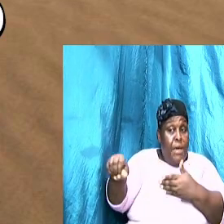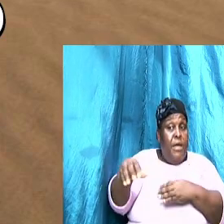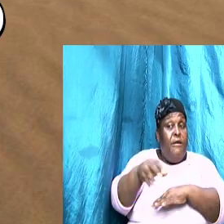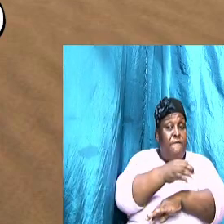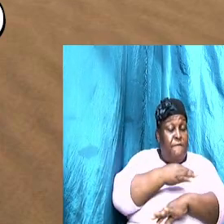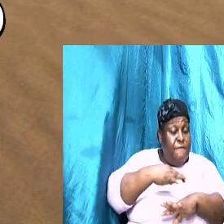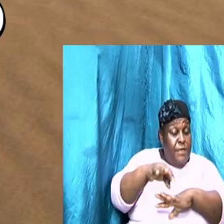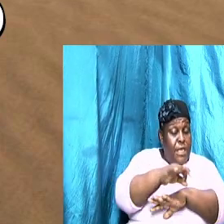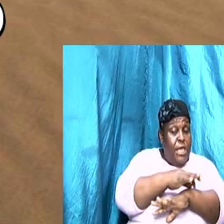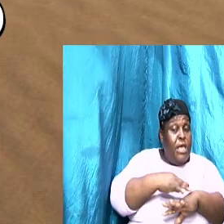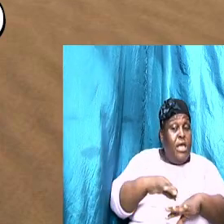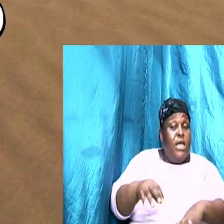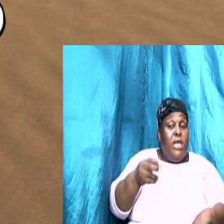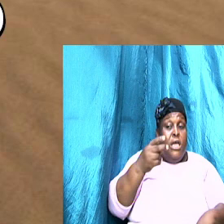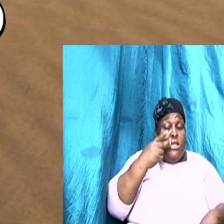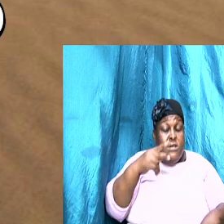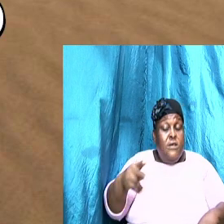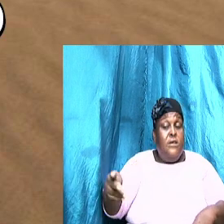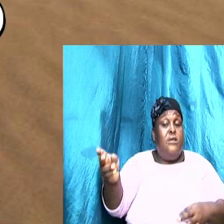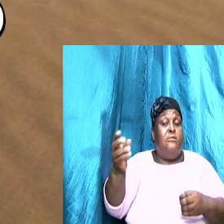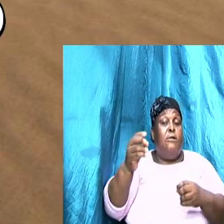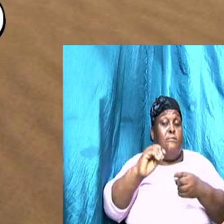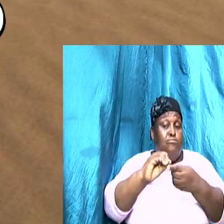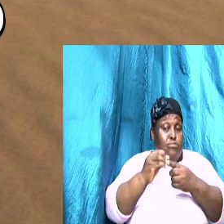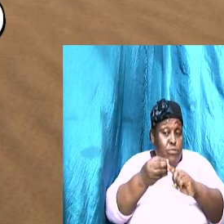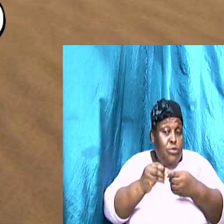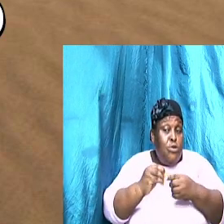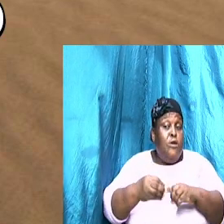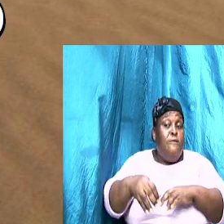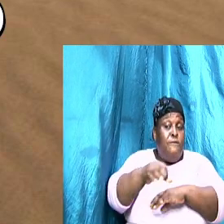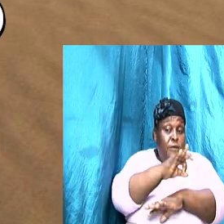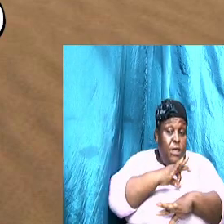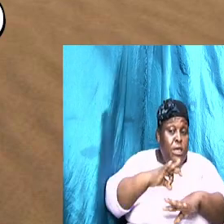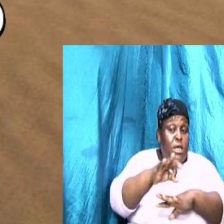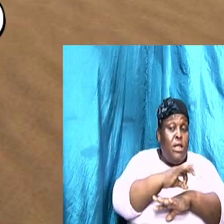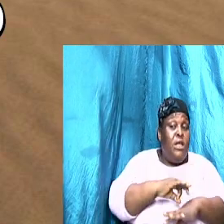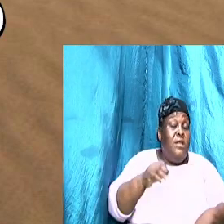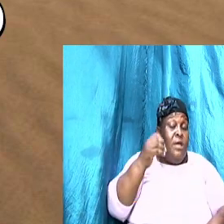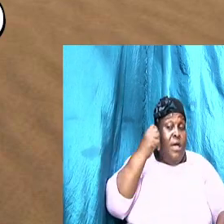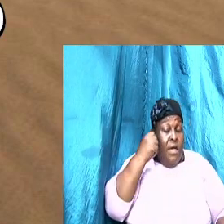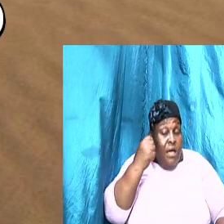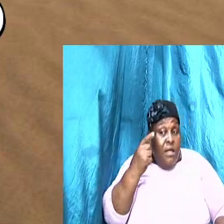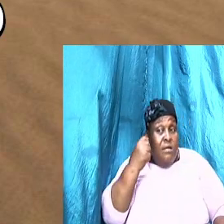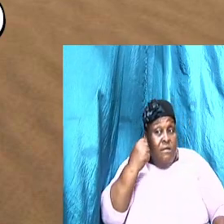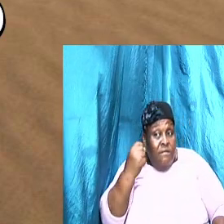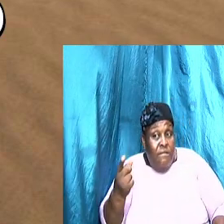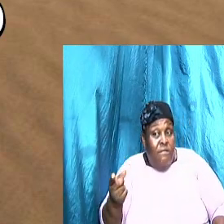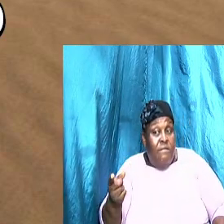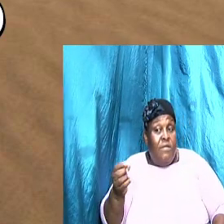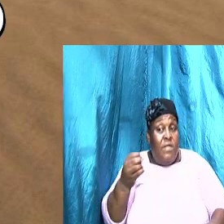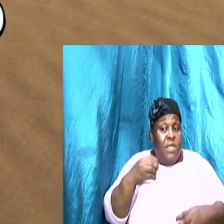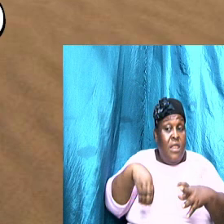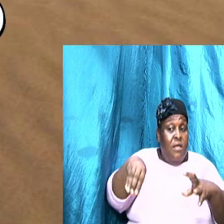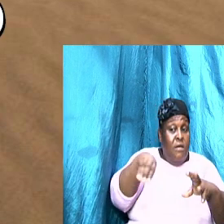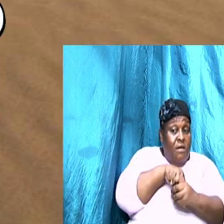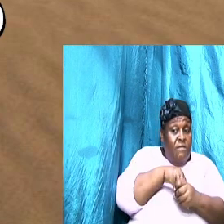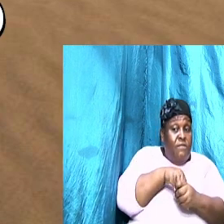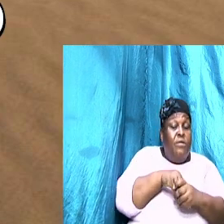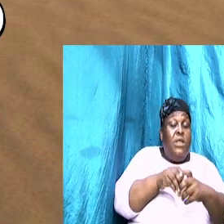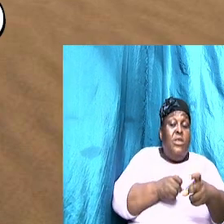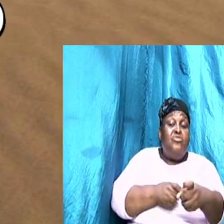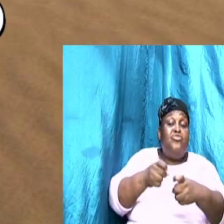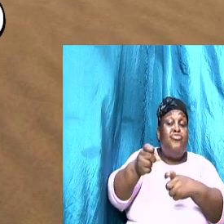look at and she saw that her merchandise is good so she understands and she gets involved in trading